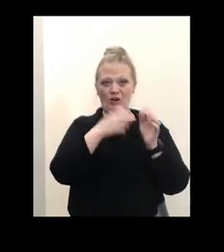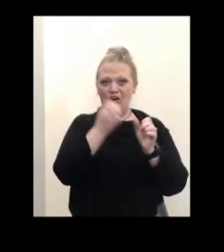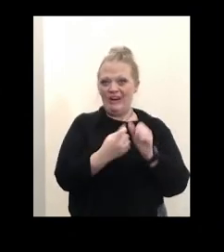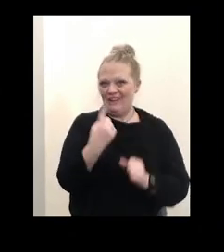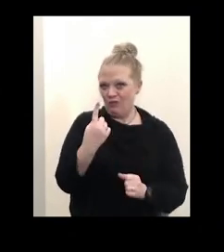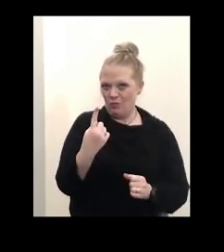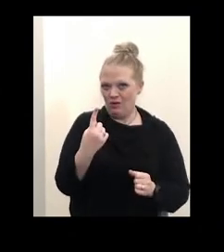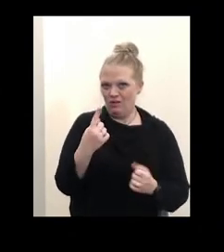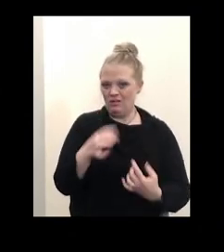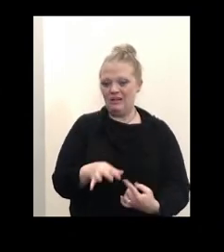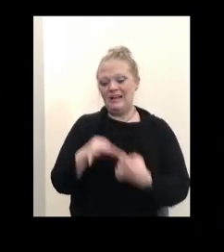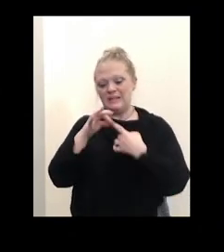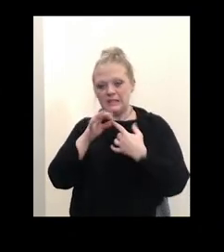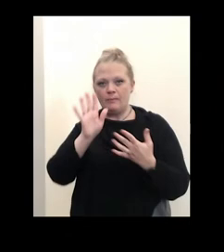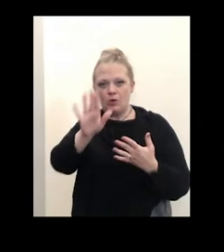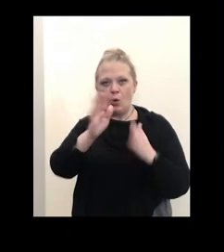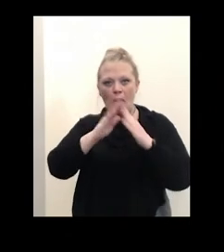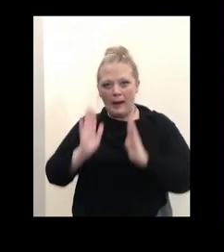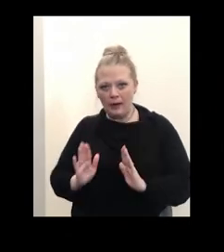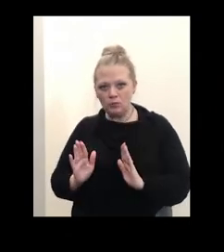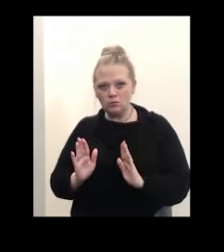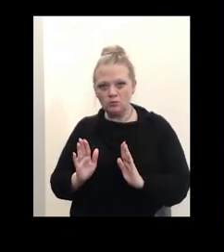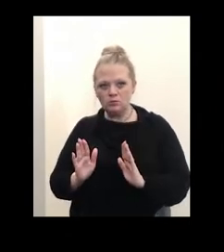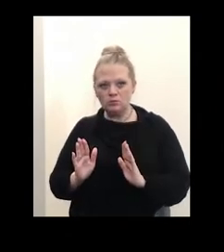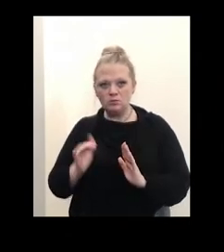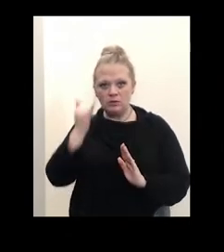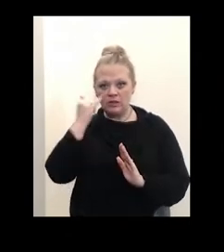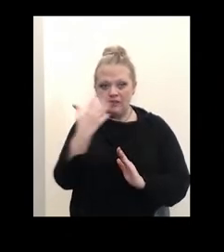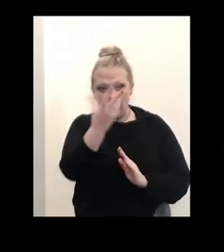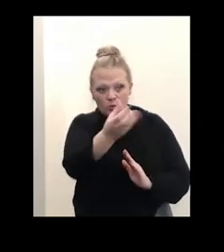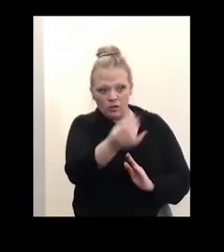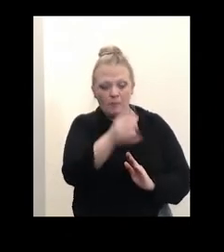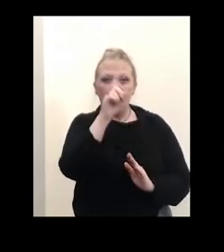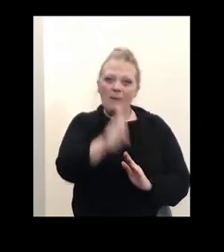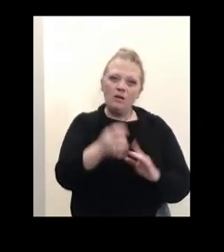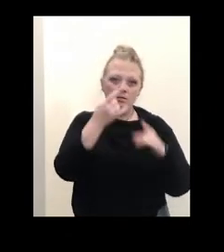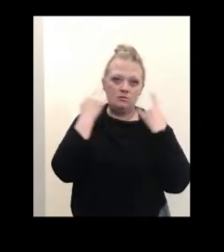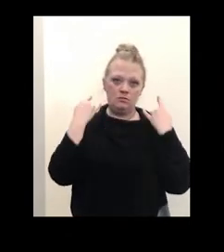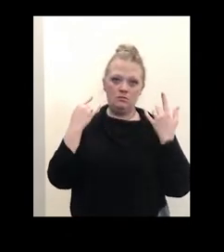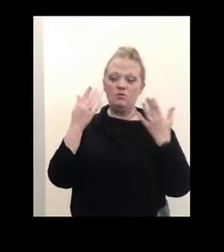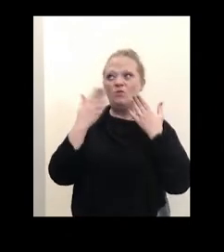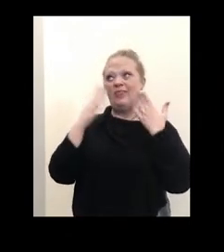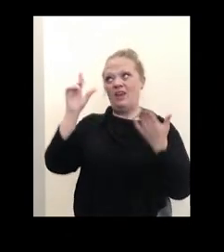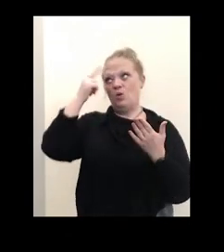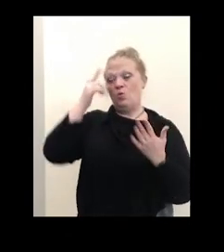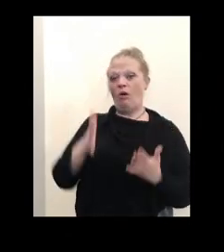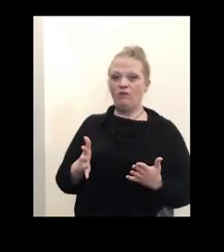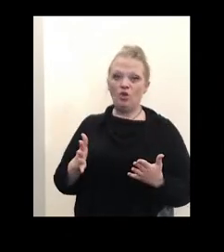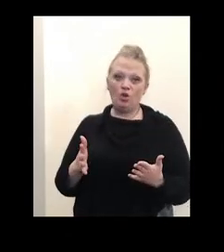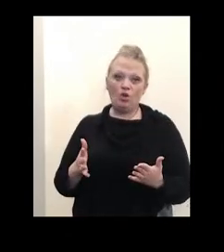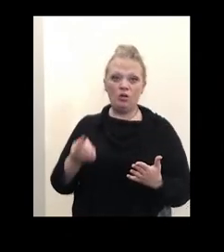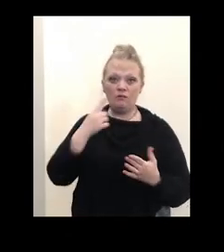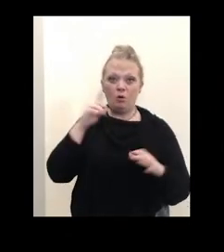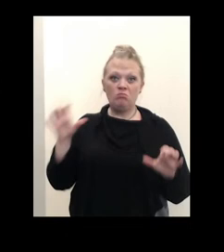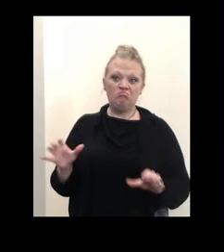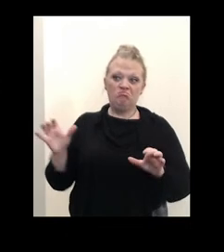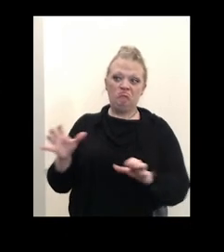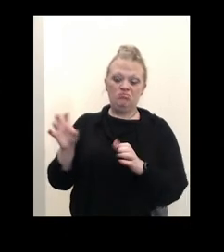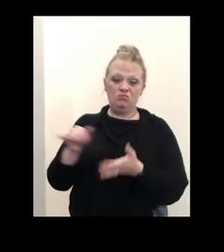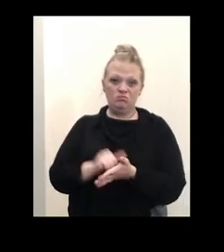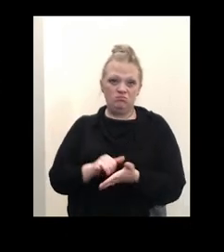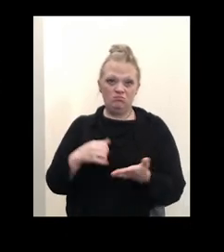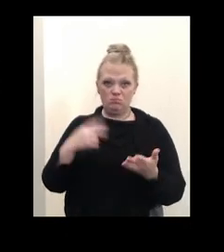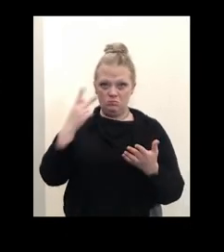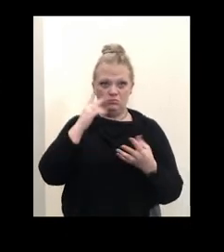that are in their own private residence to wear a mask. And I do thank the governor for taking certain action to do this. We see the numbers